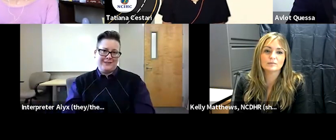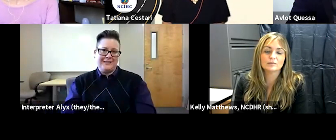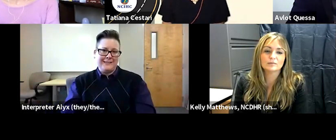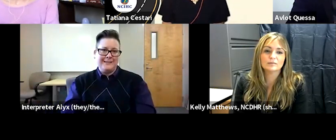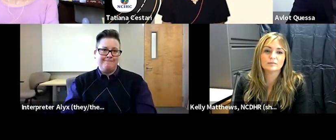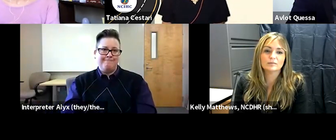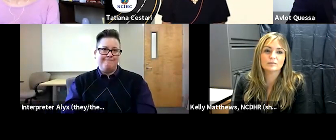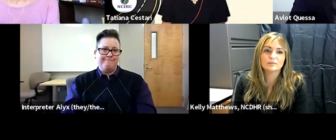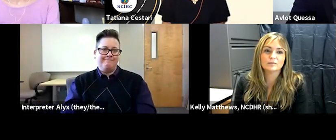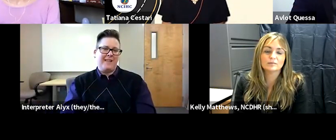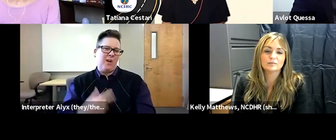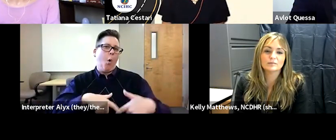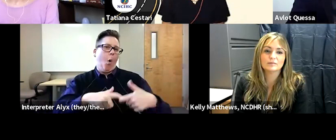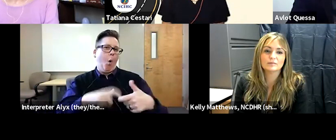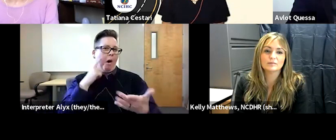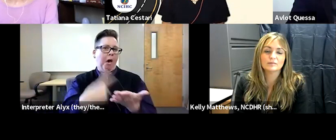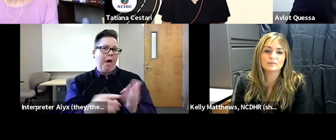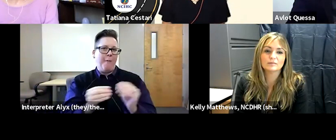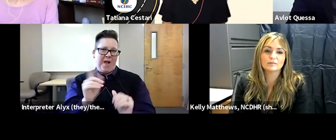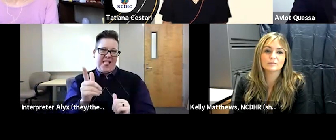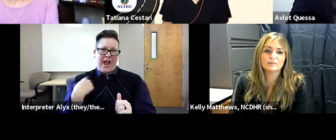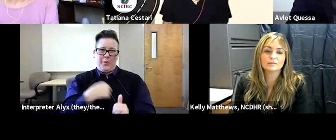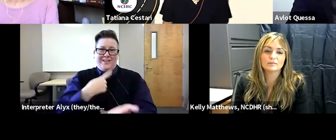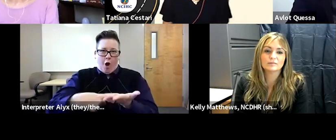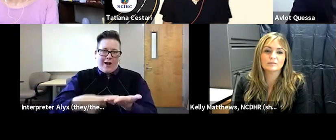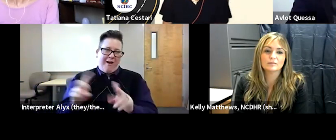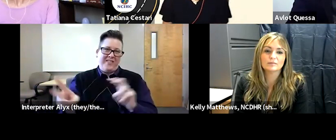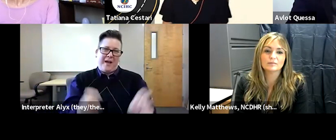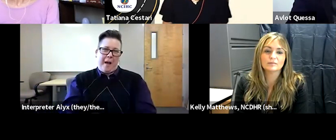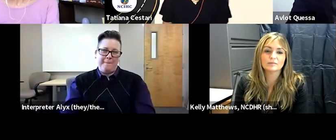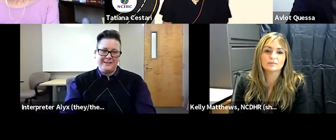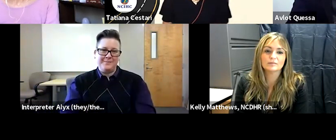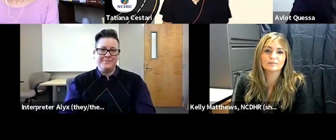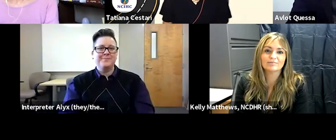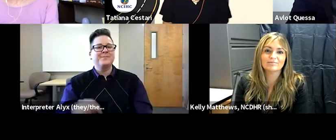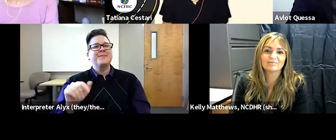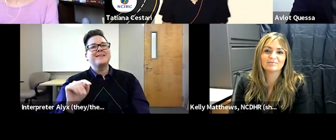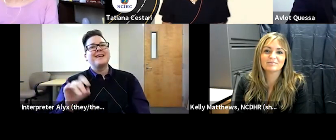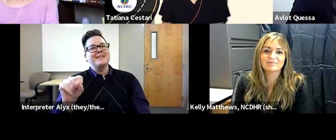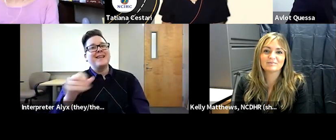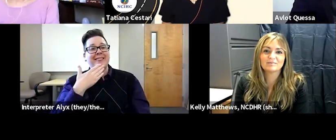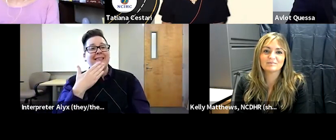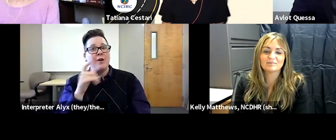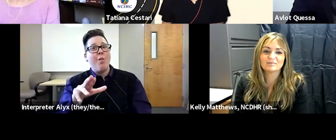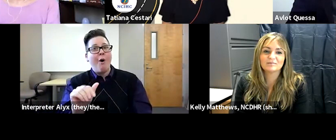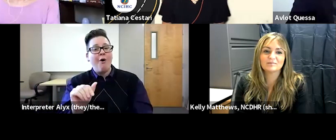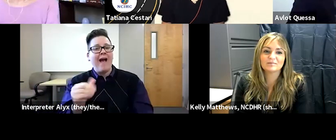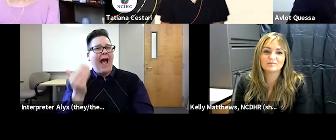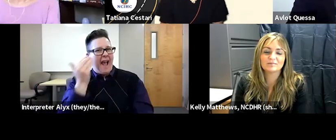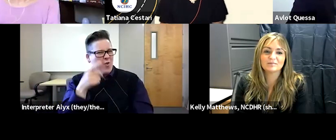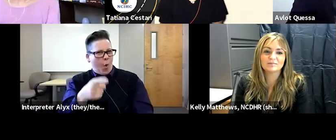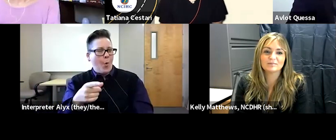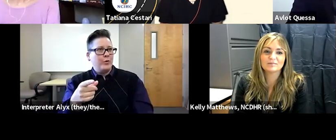we'll get into some others as we we talk more about the topic at hand yes thank you laura yeah i i've known you